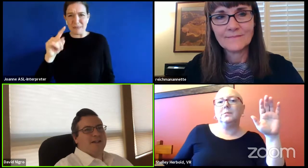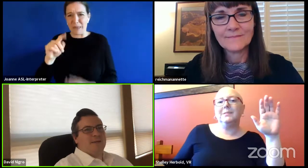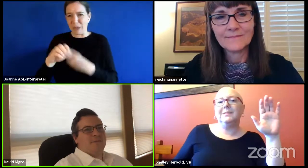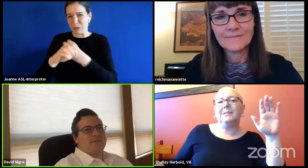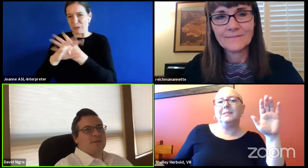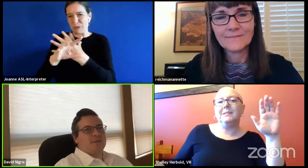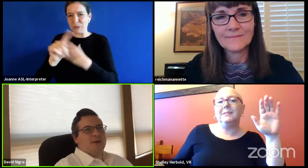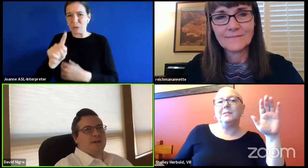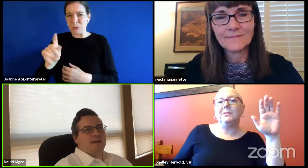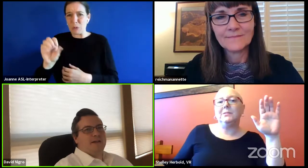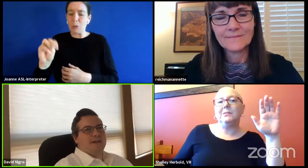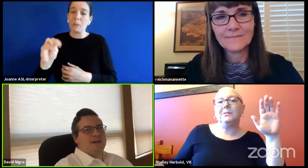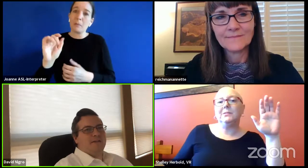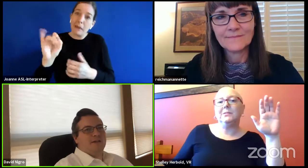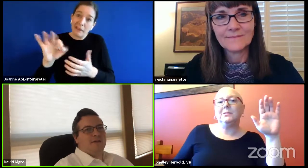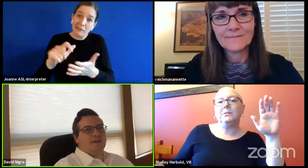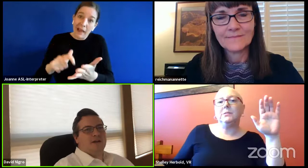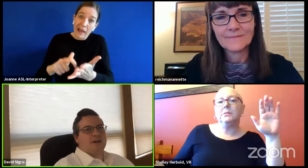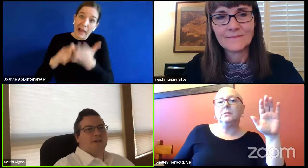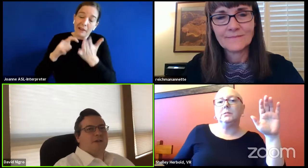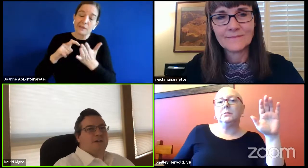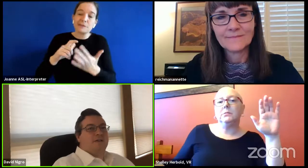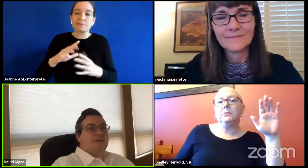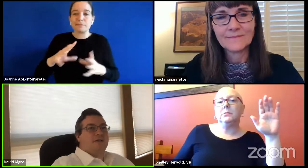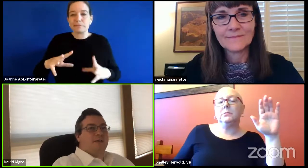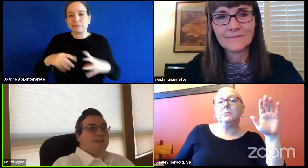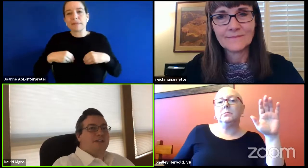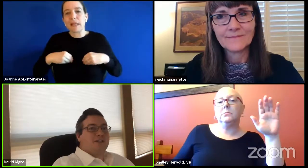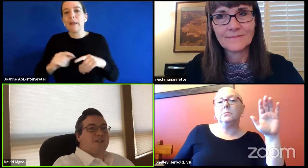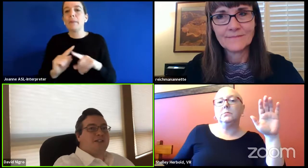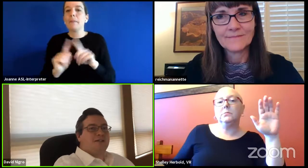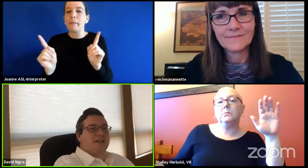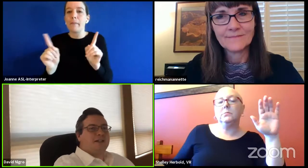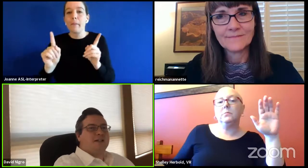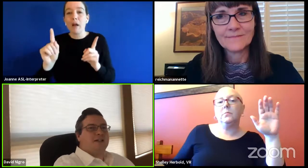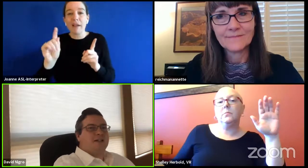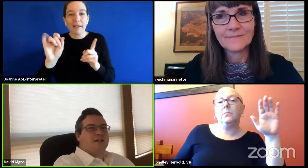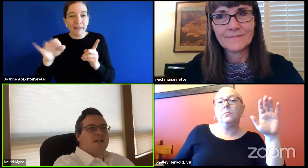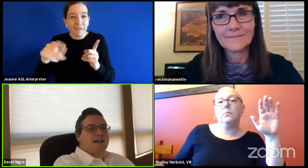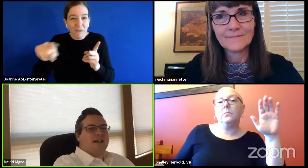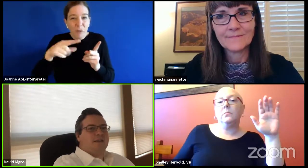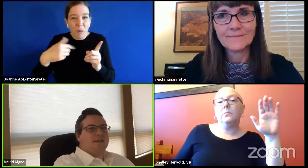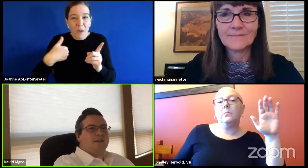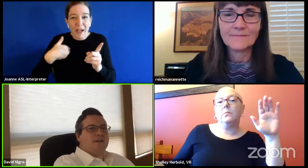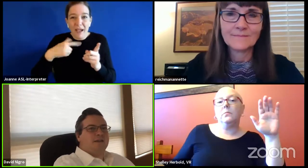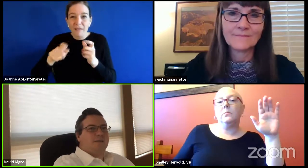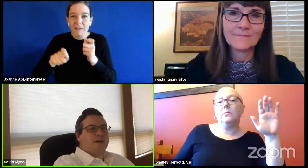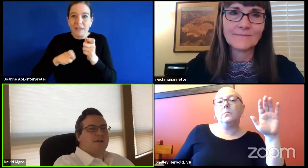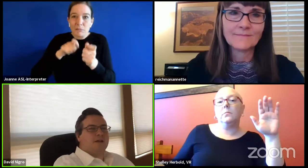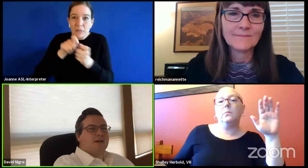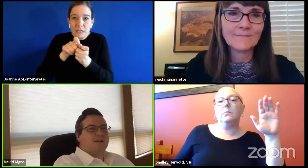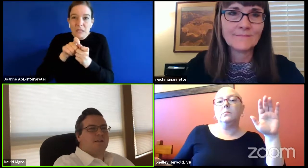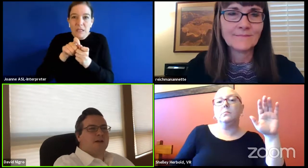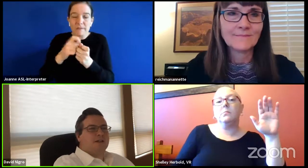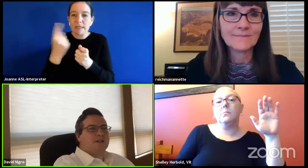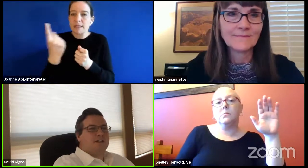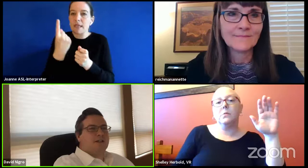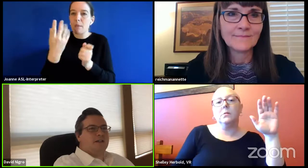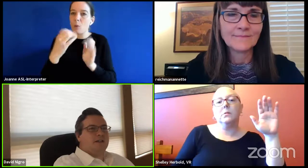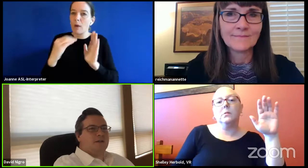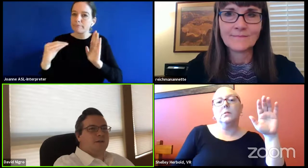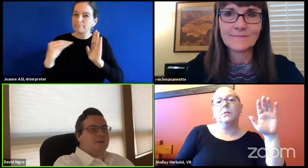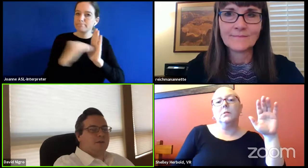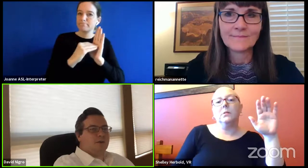um but in any event if there are anyone if anyone has a specific item that they'd like to bring up for that member i